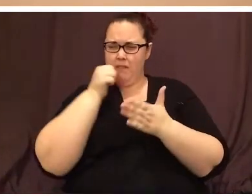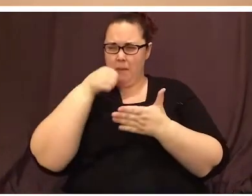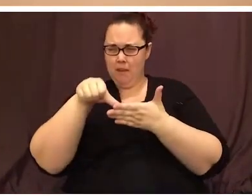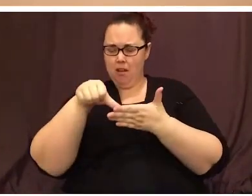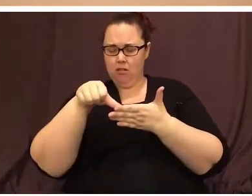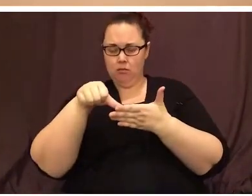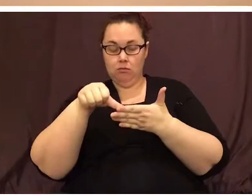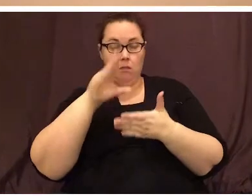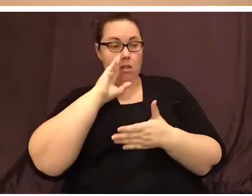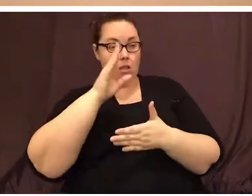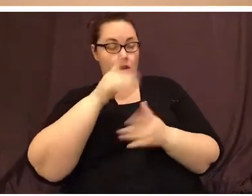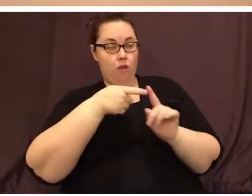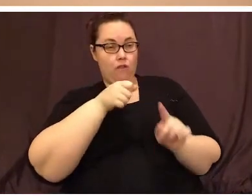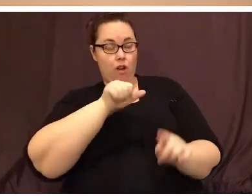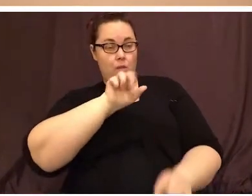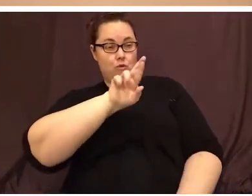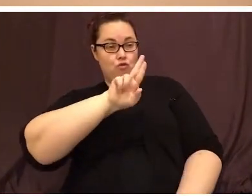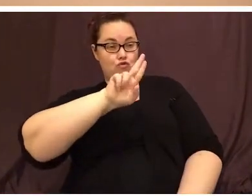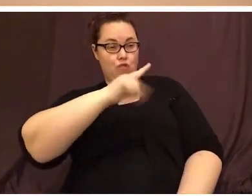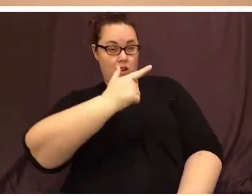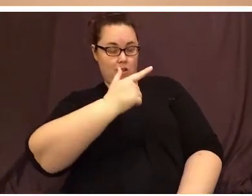Hello from the rug.